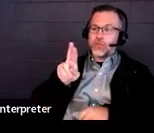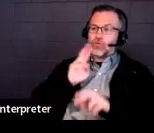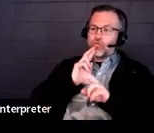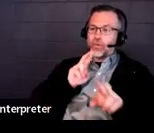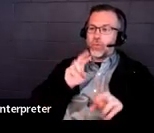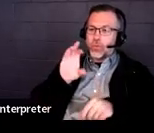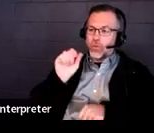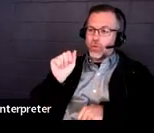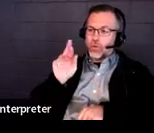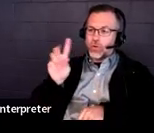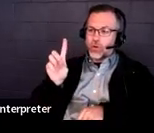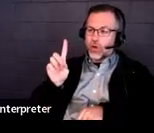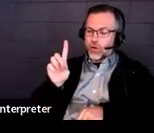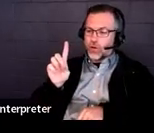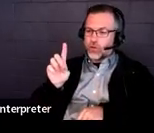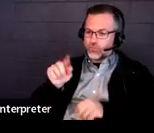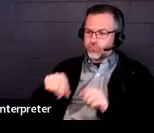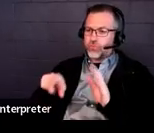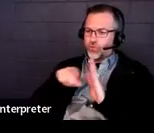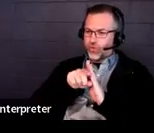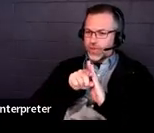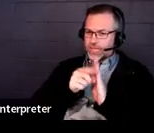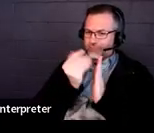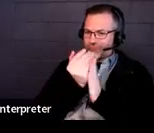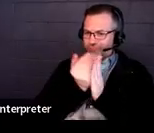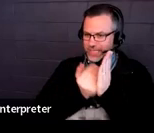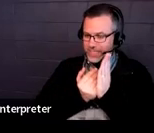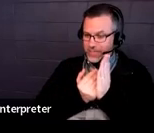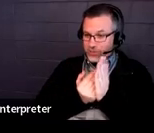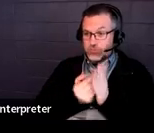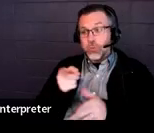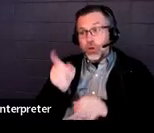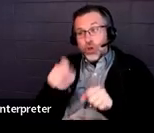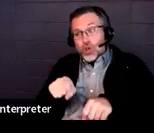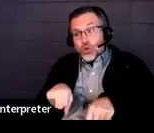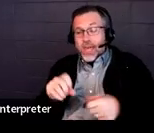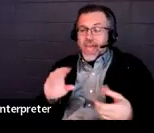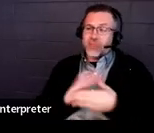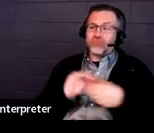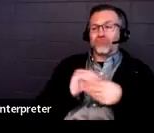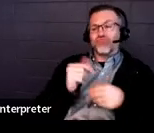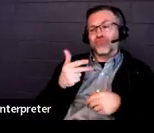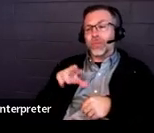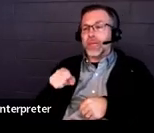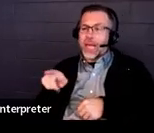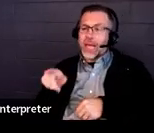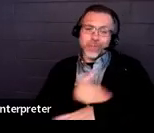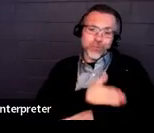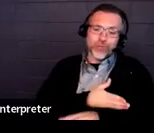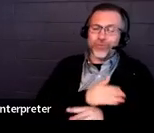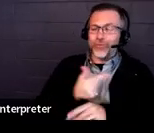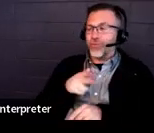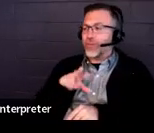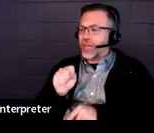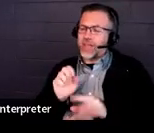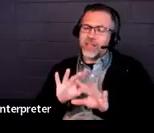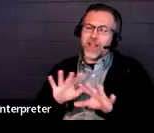about Gus that you want to, but just make sure that you include data points along